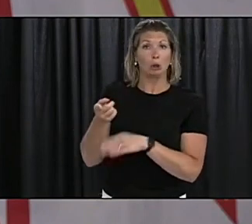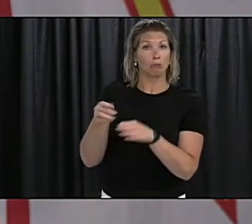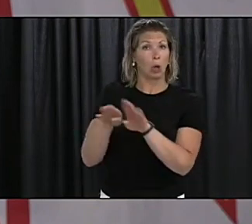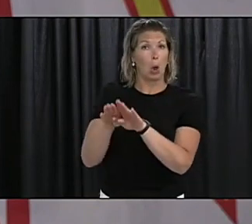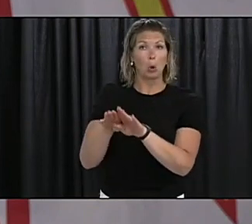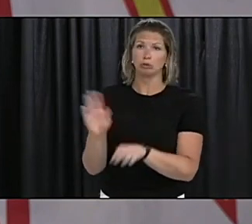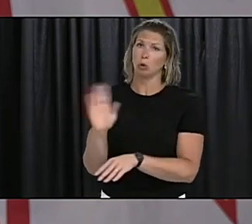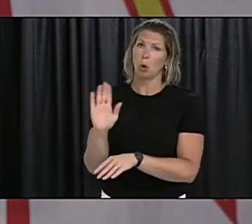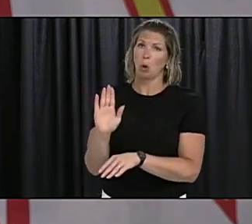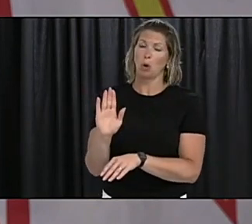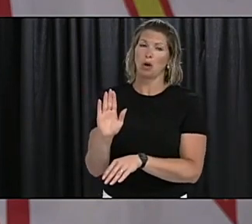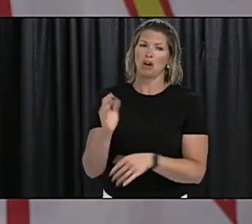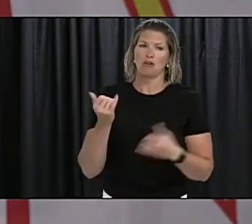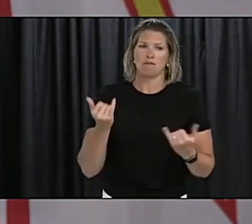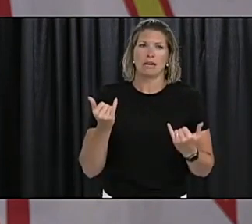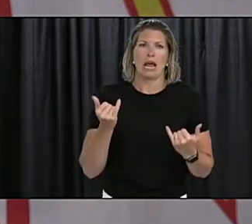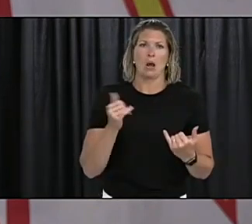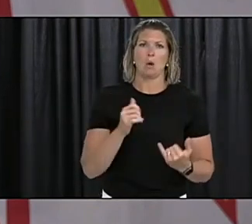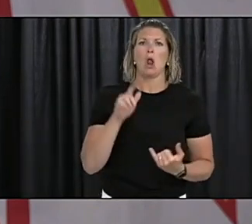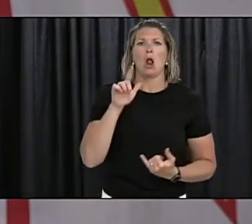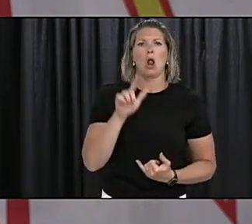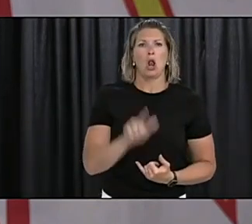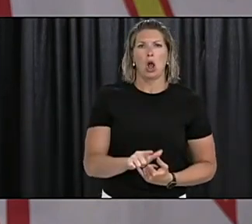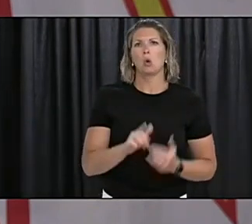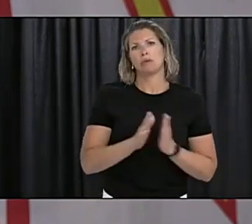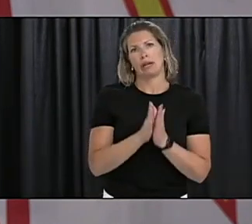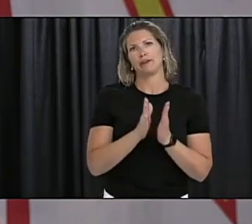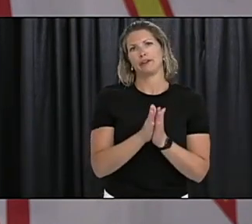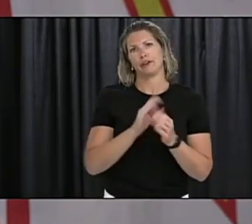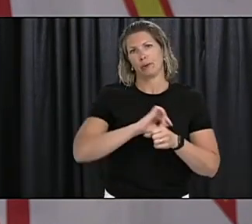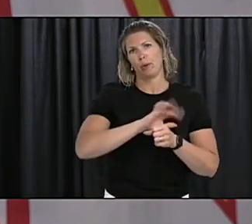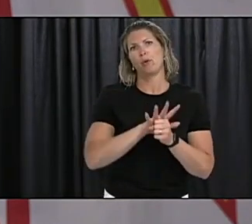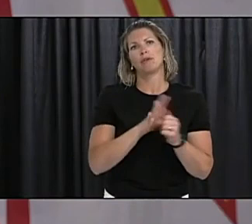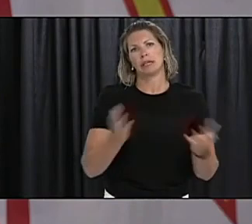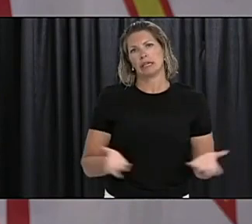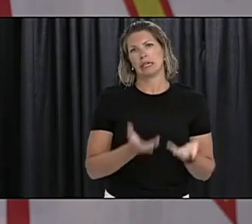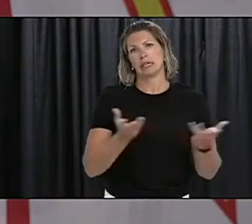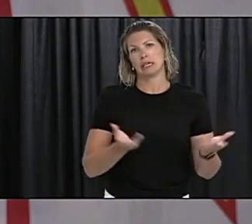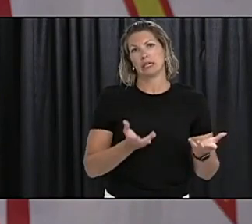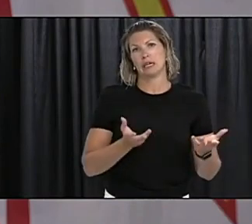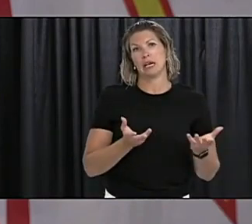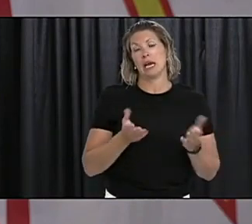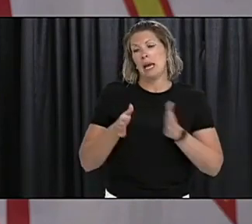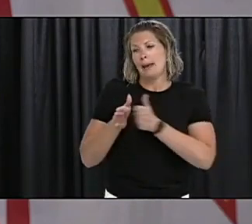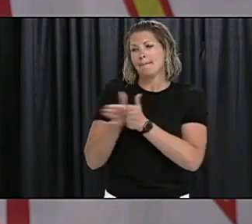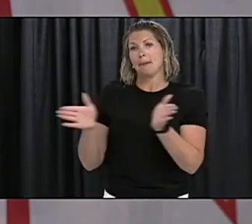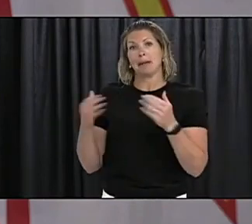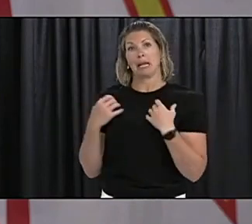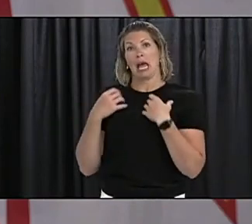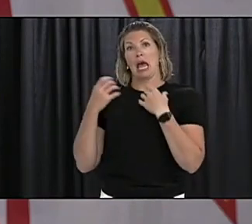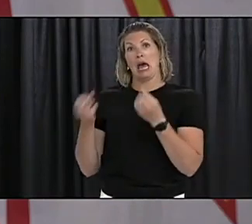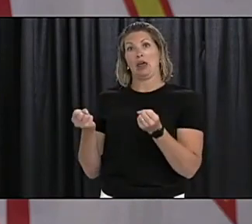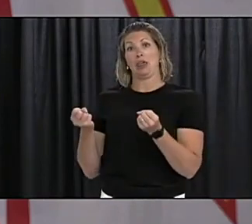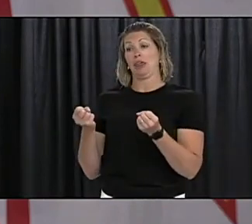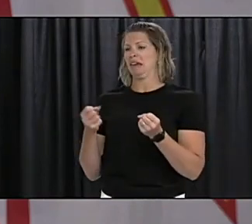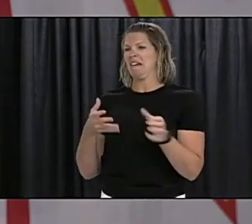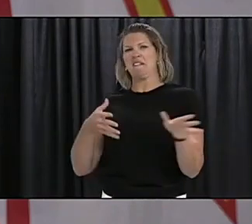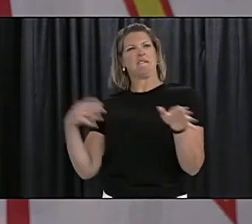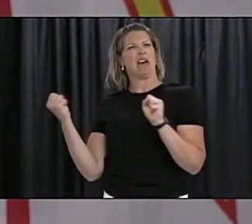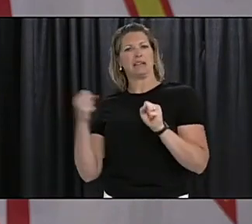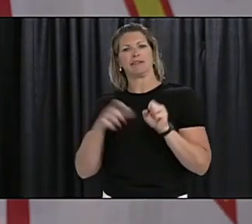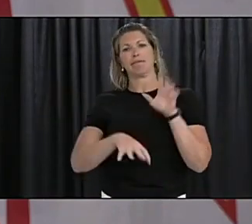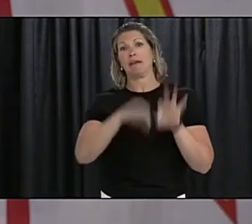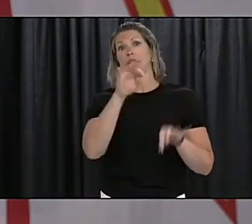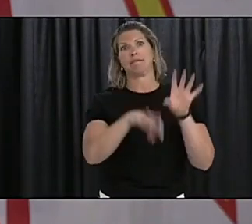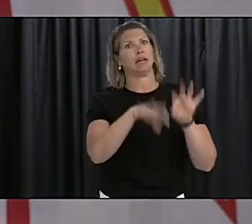risk to the community is low public health has done contact tracing in these cases and anyone who has been